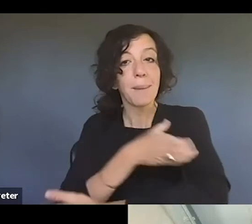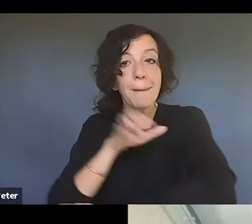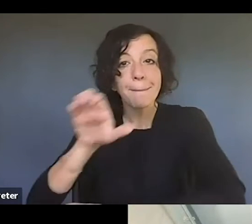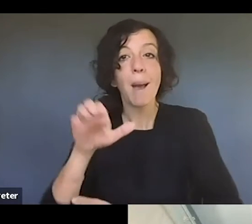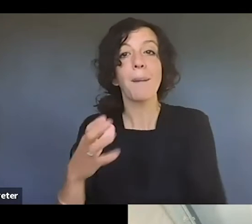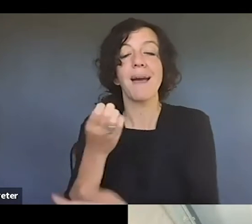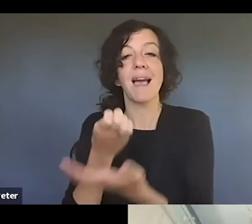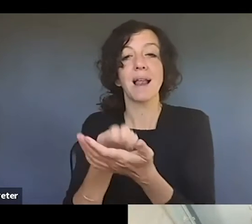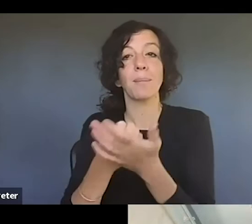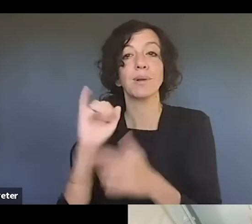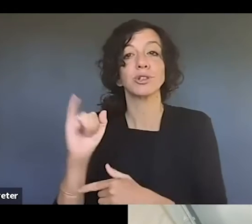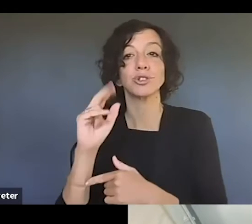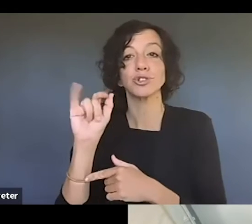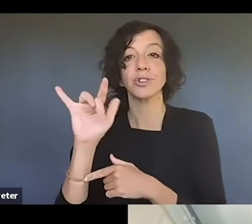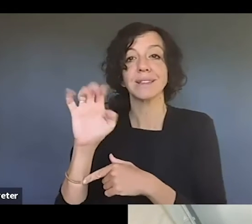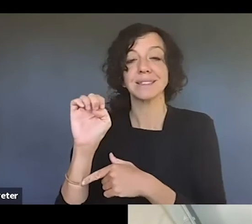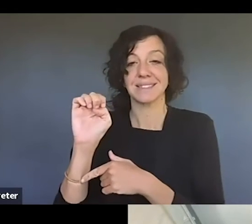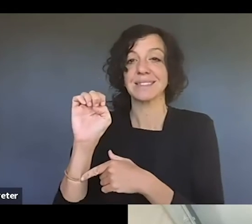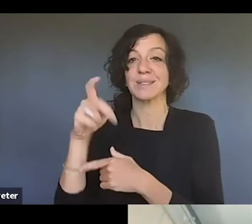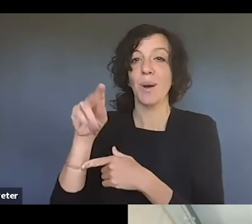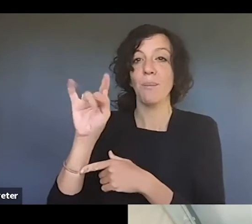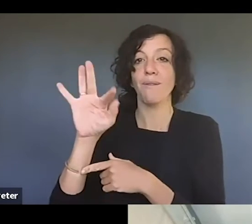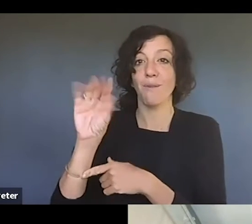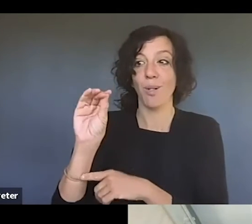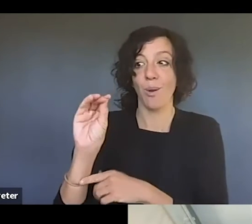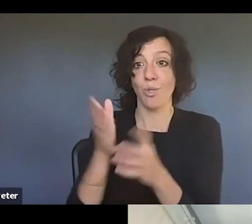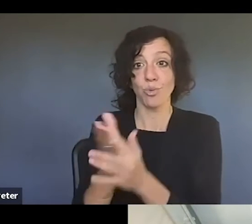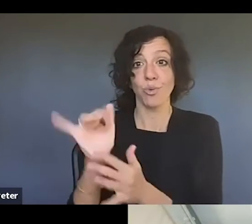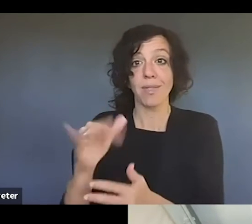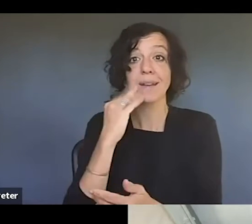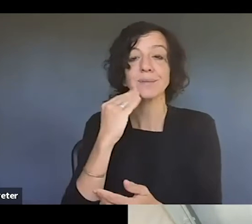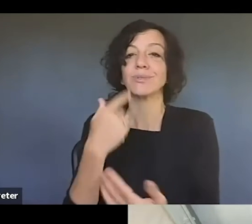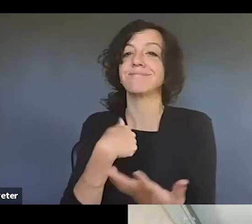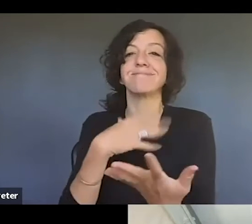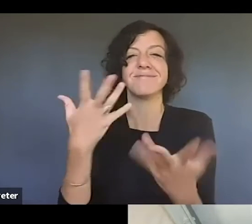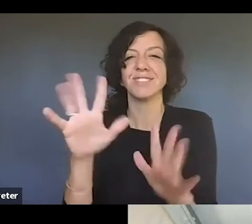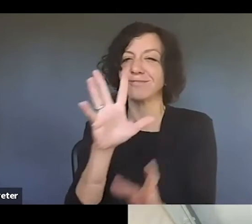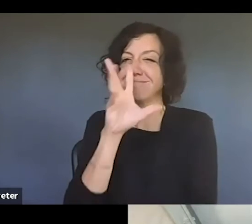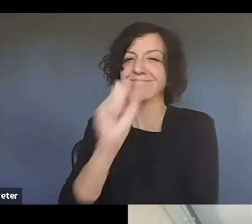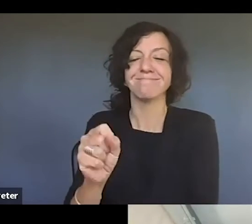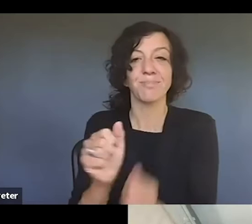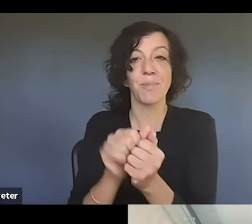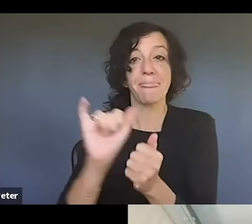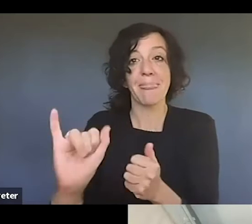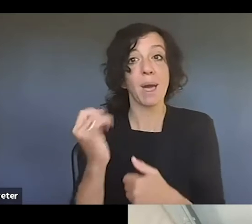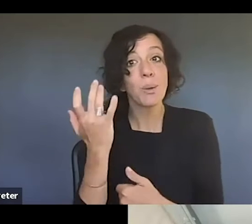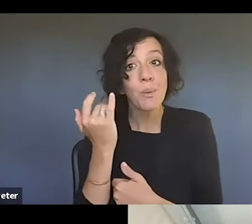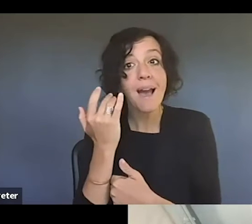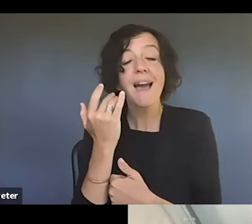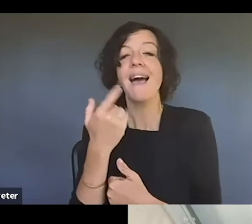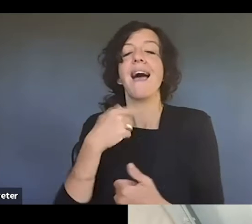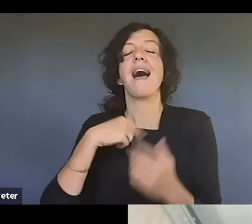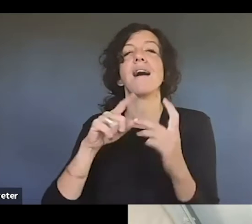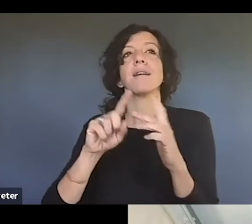And I have to tell you, I fell in love with the work because what became really clear to me is that there was still so much